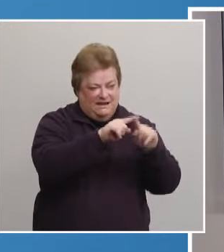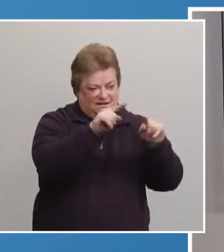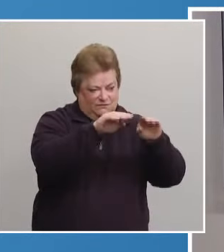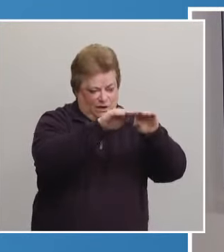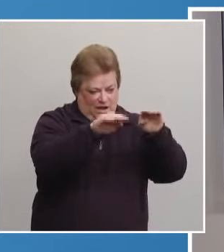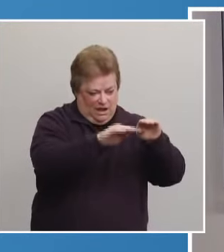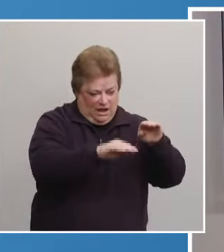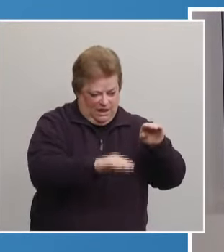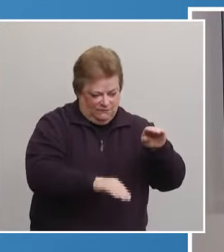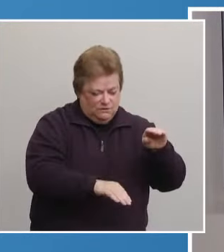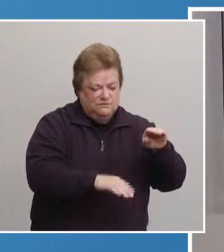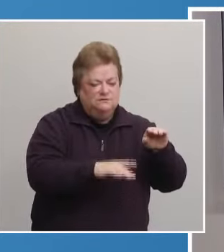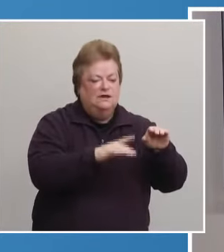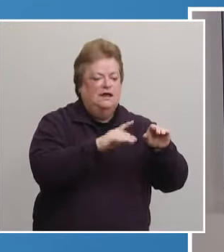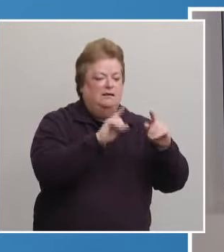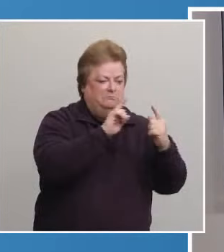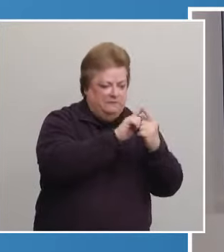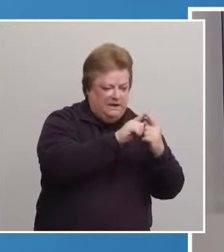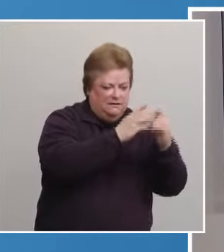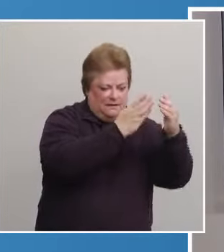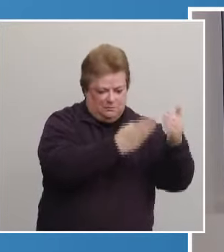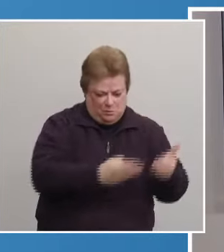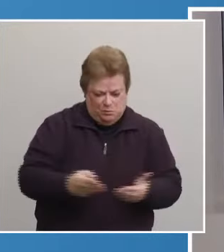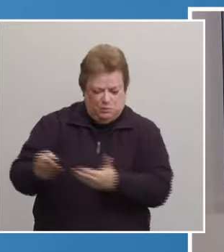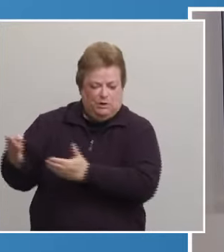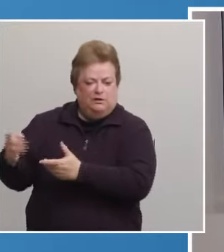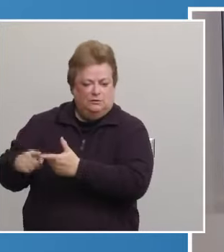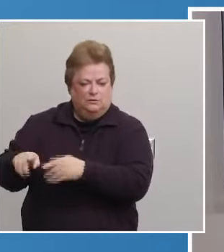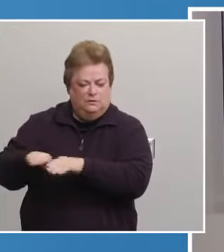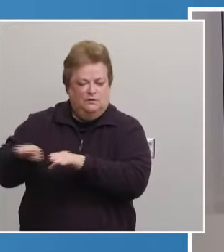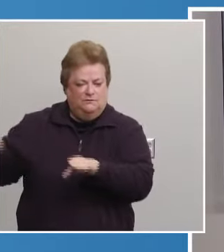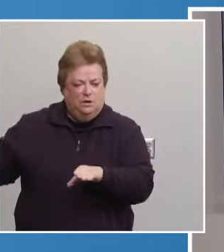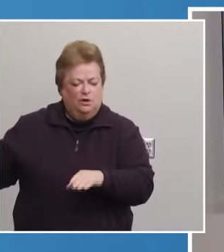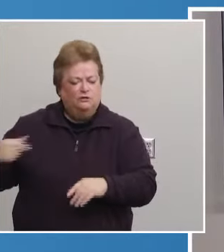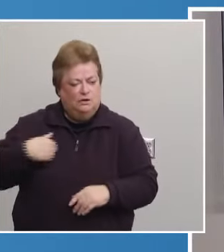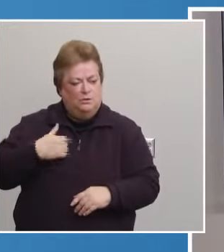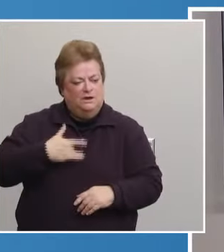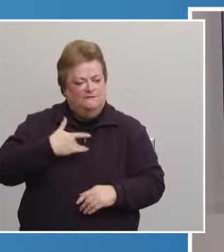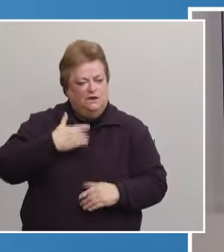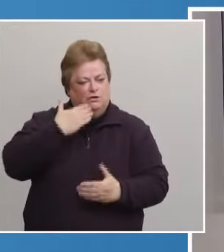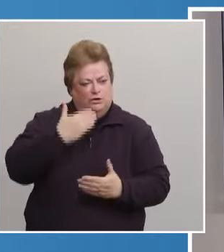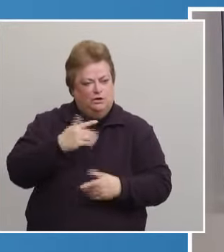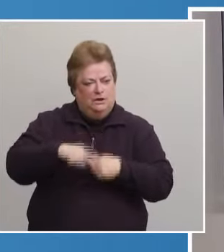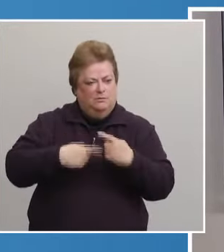uh, push wheelchairs and that type of things. So, uh, we feel good about the level that we're at.